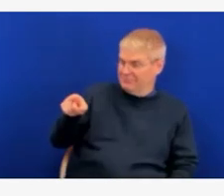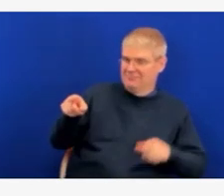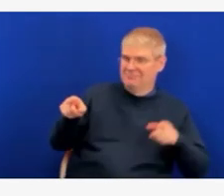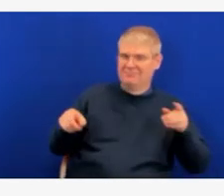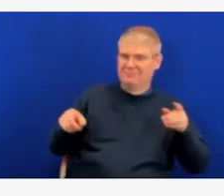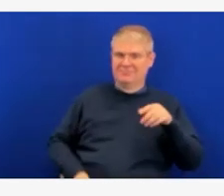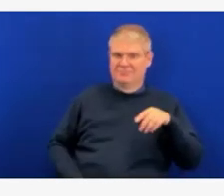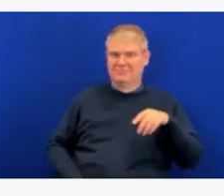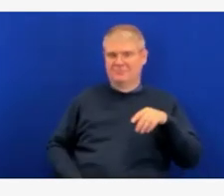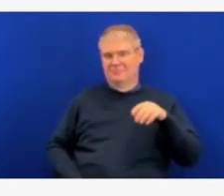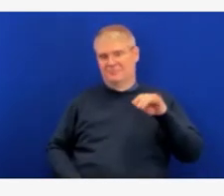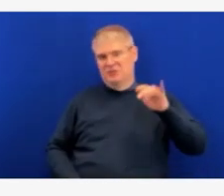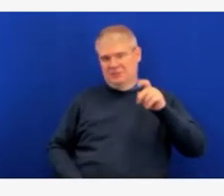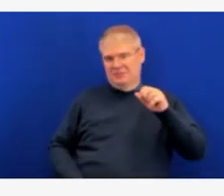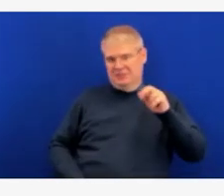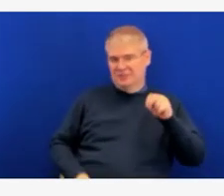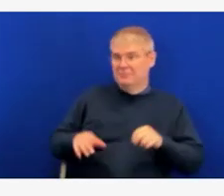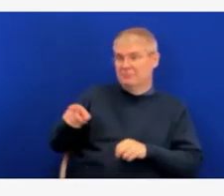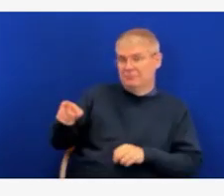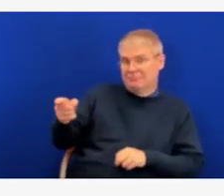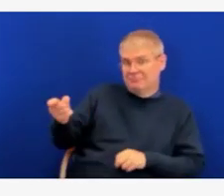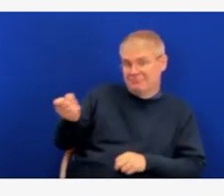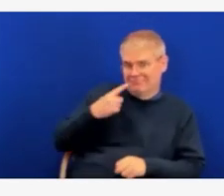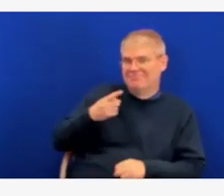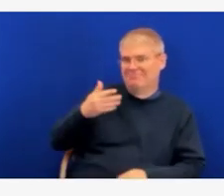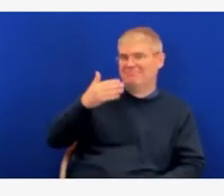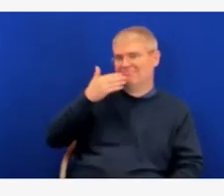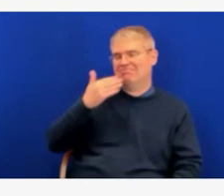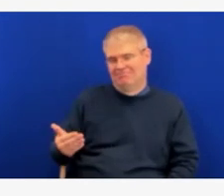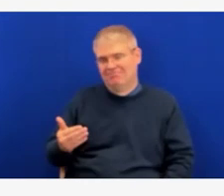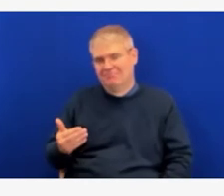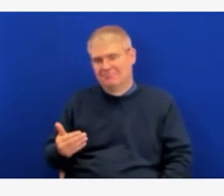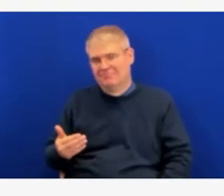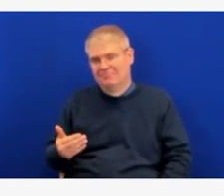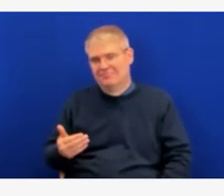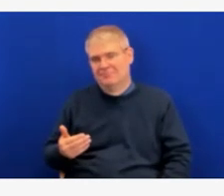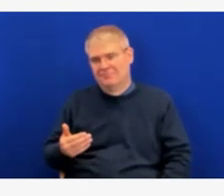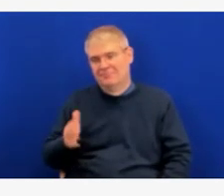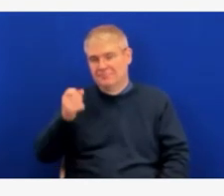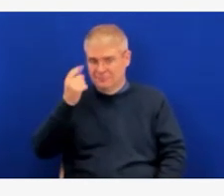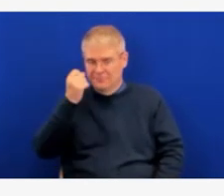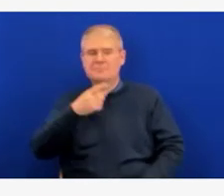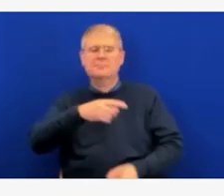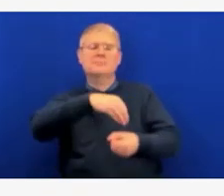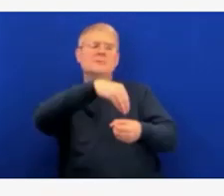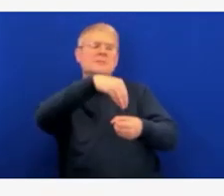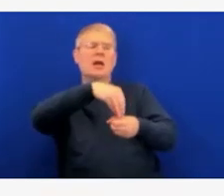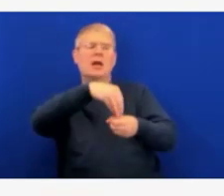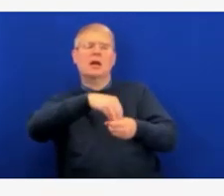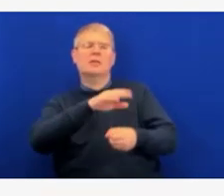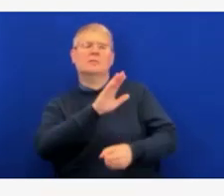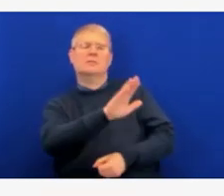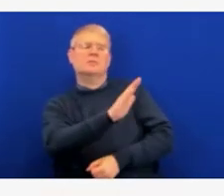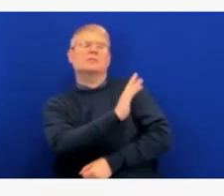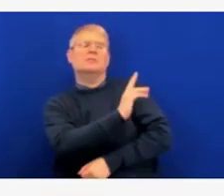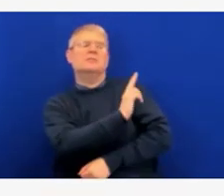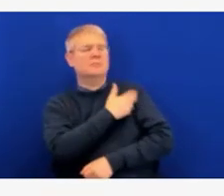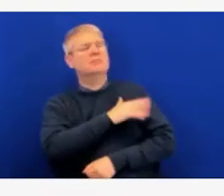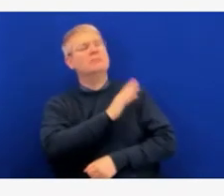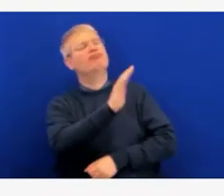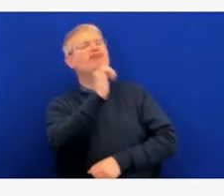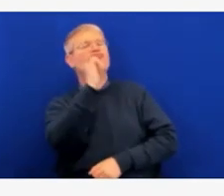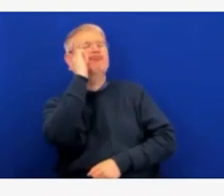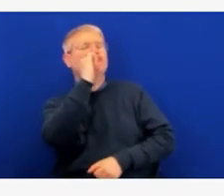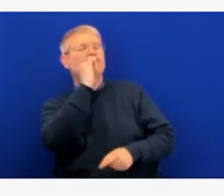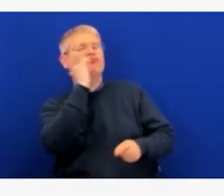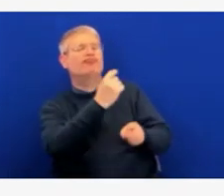hospitals had to do that put us into crisis standards of care as a result of so many patients. We'll look for those things to be essentially undone or to